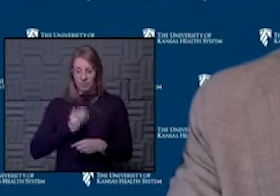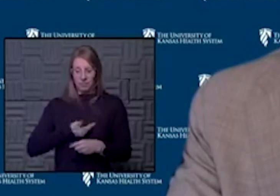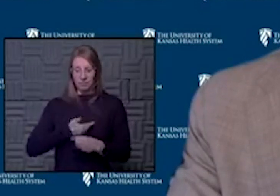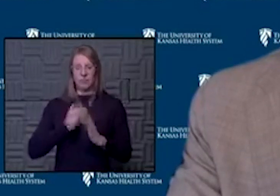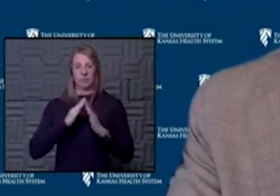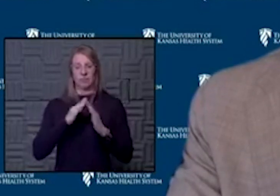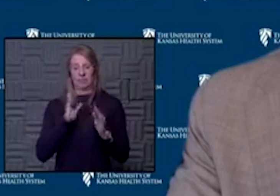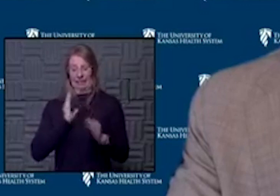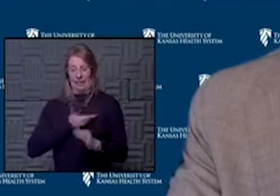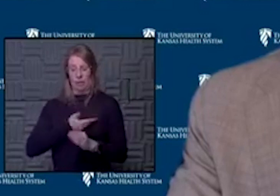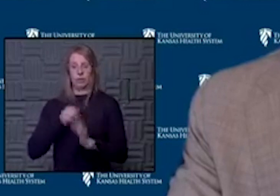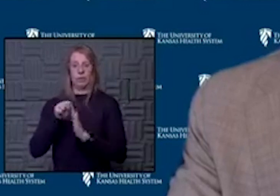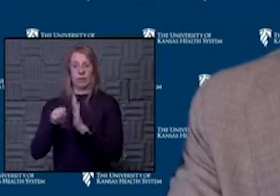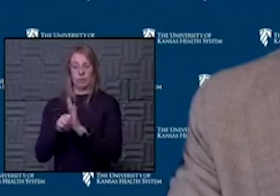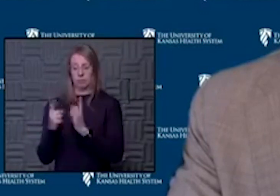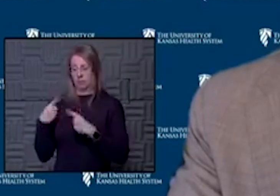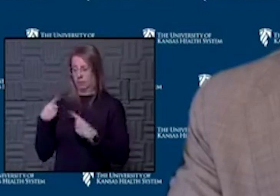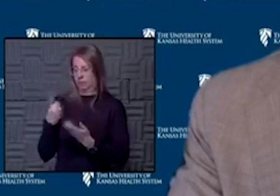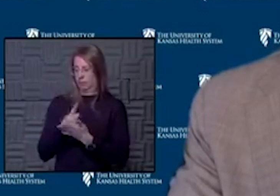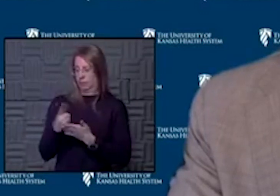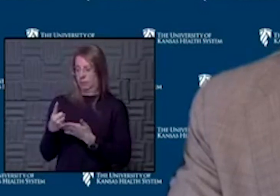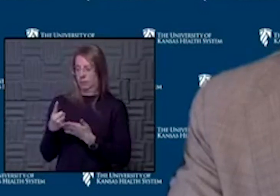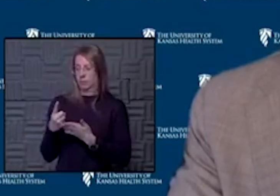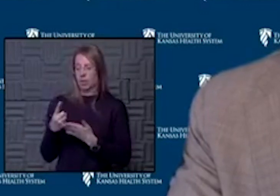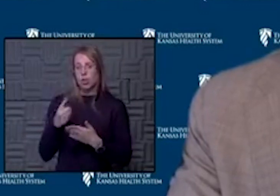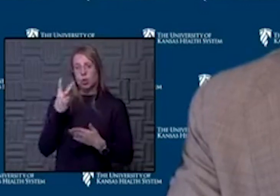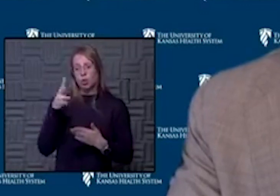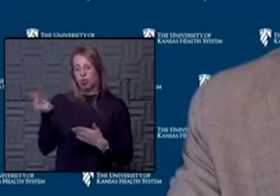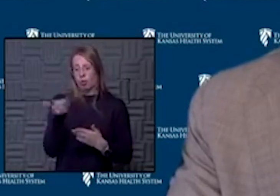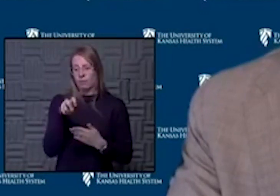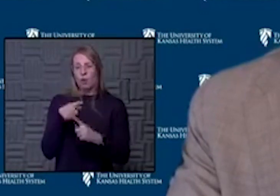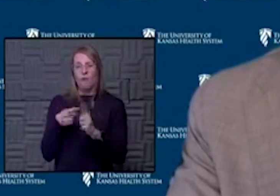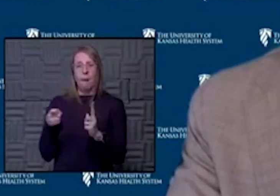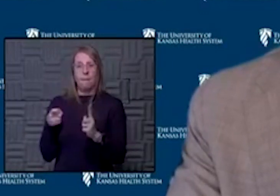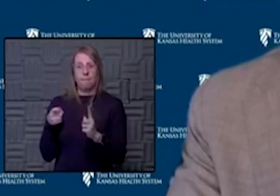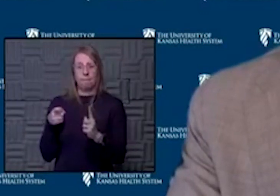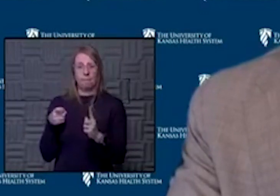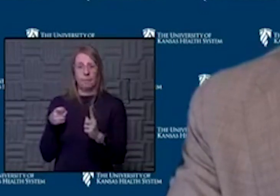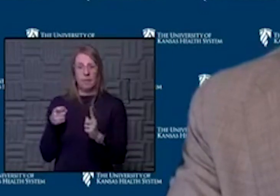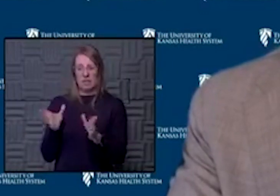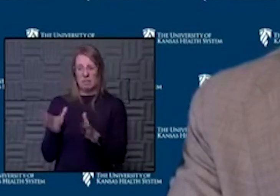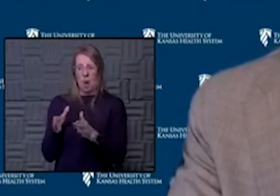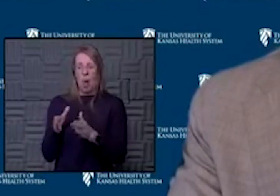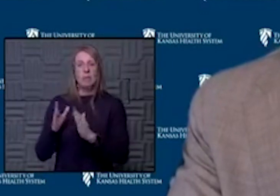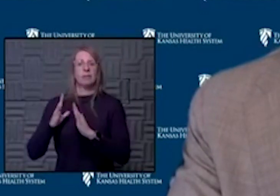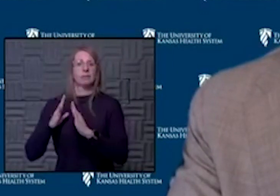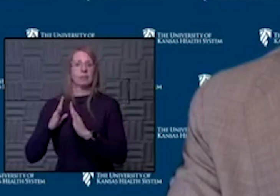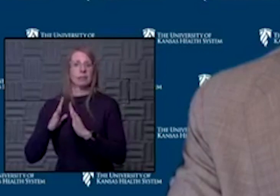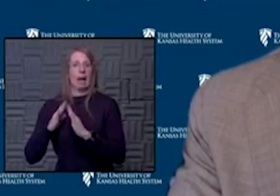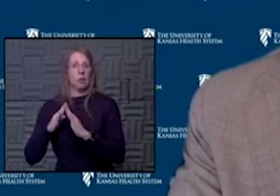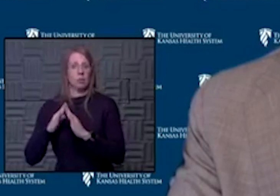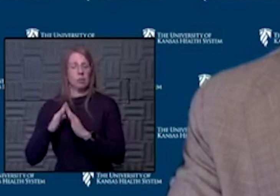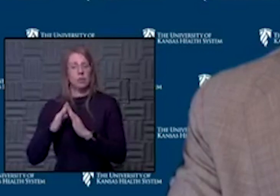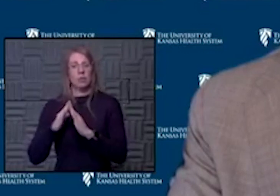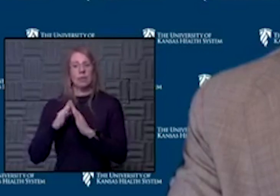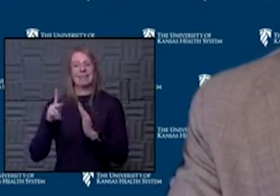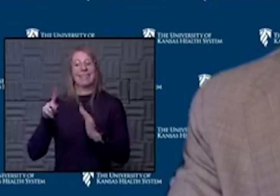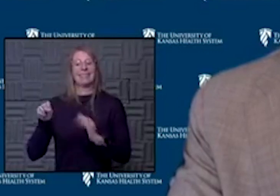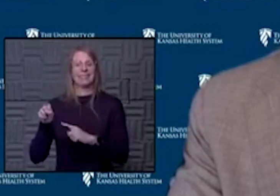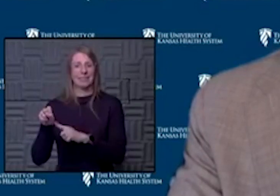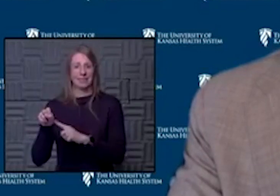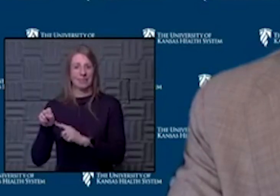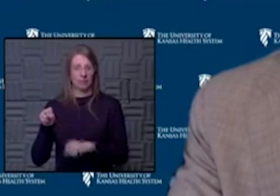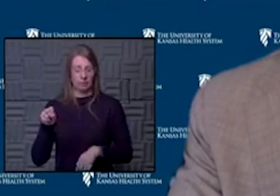Um, just in the last week or so, we've had two transfers in from smaller towns in Kansas